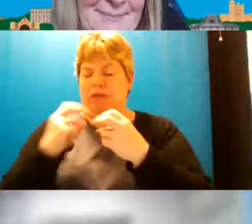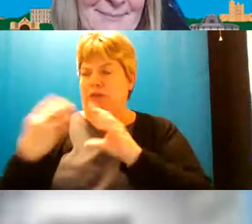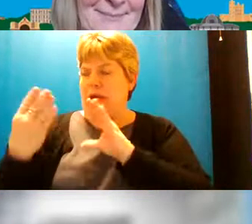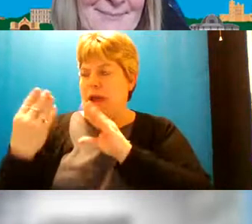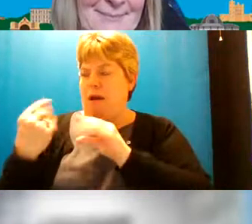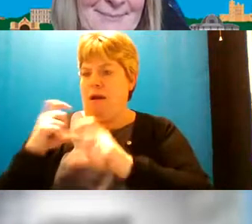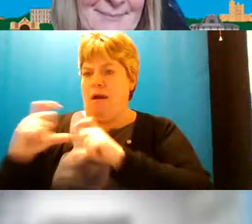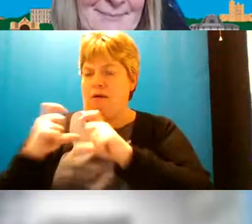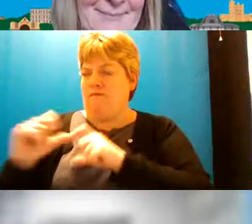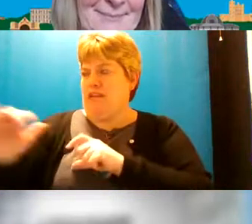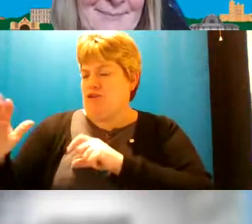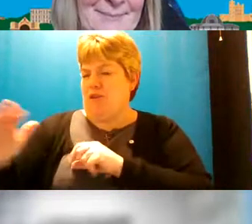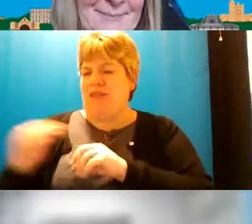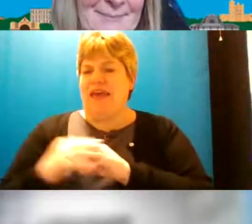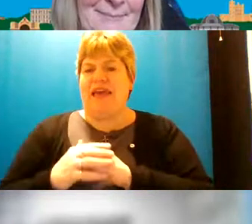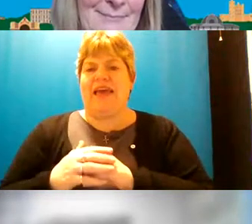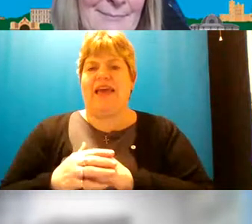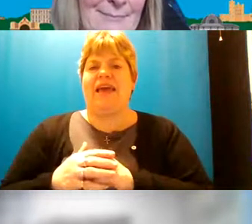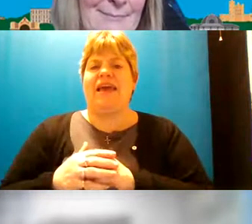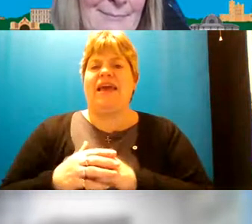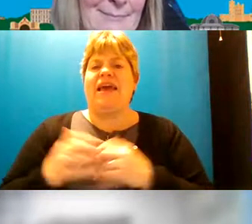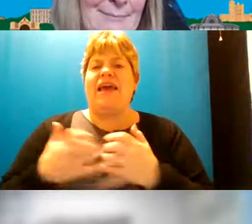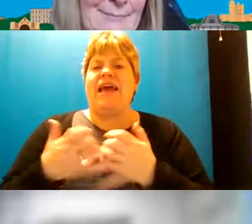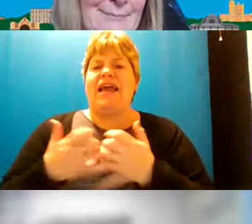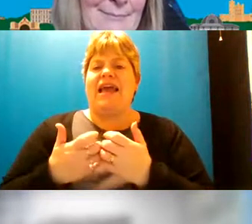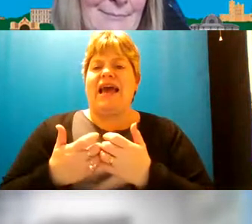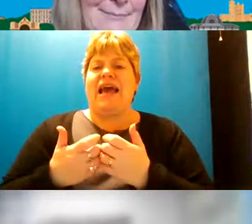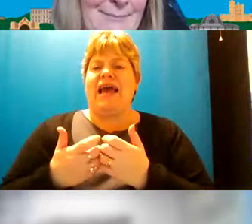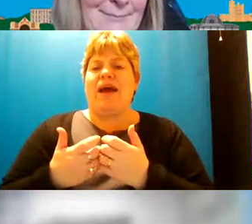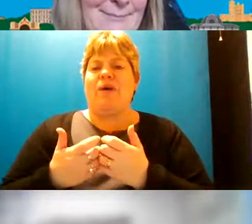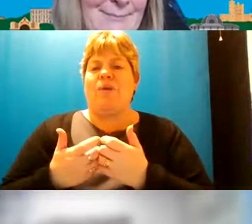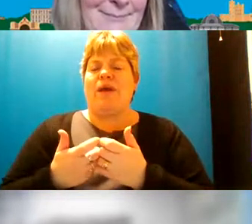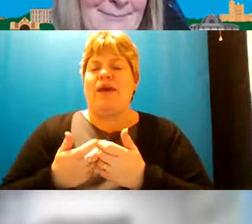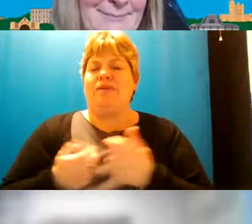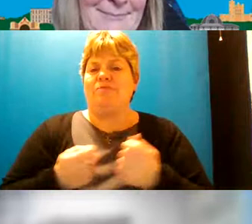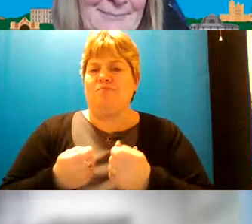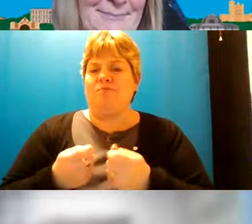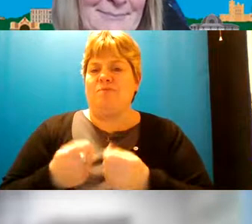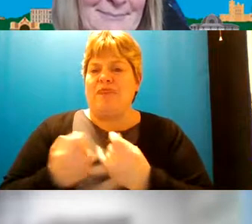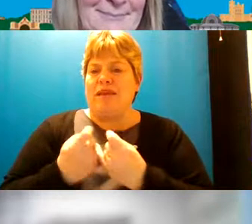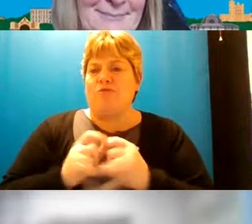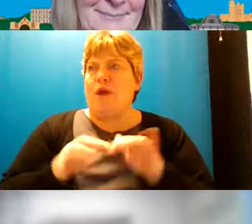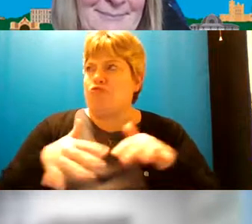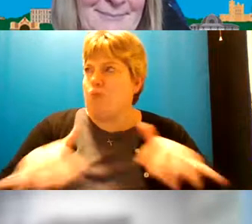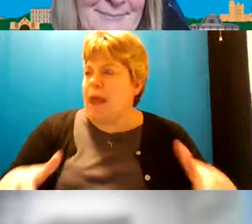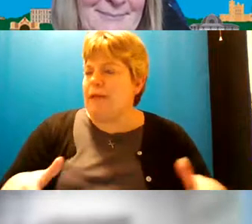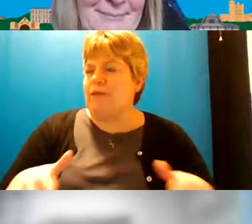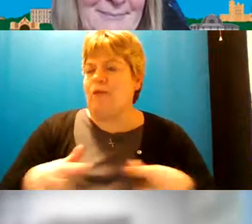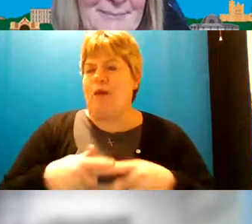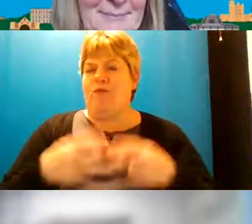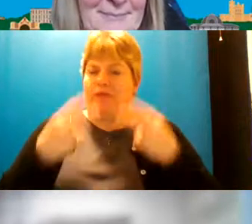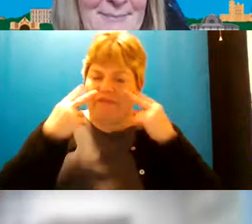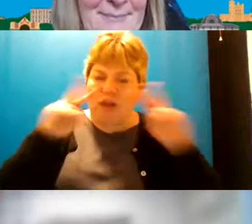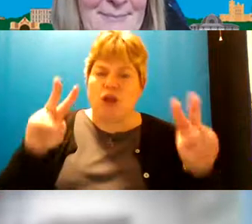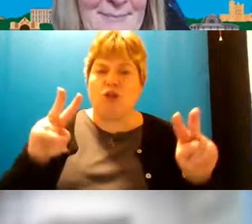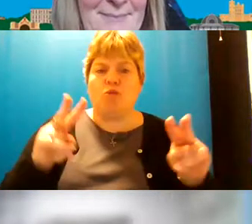geographical spread and how we manage those issues about morality whether it be mobile uh resources or virtual opera etc